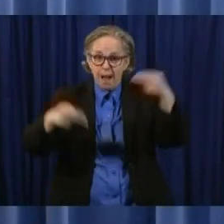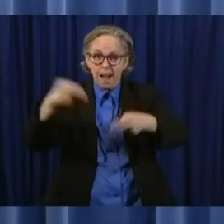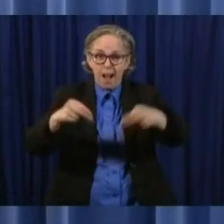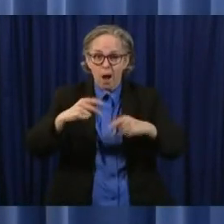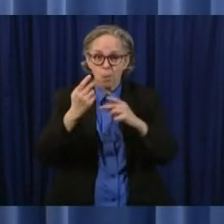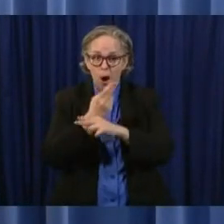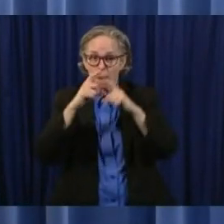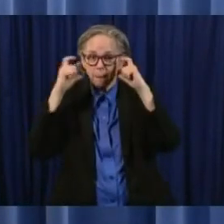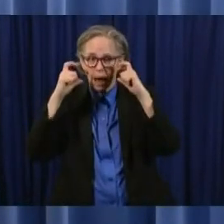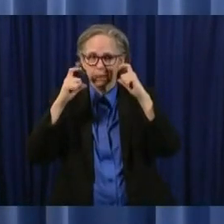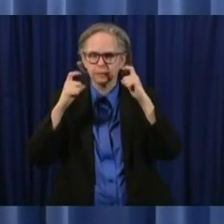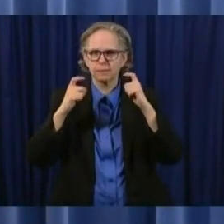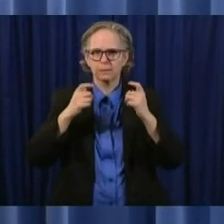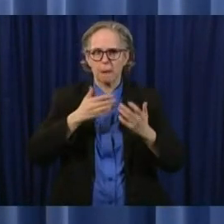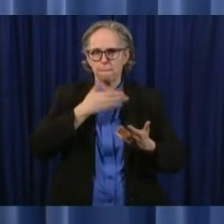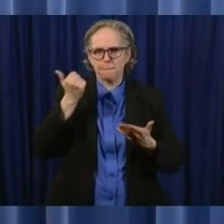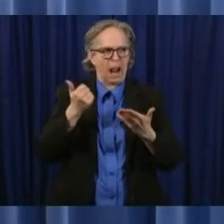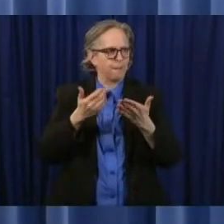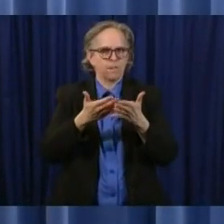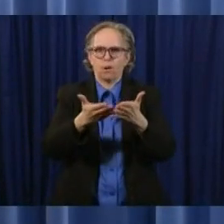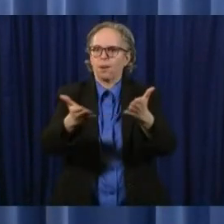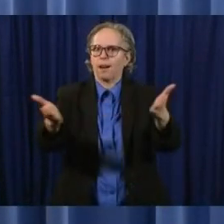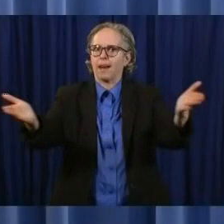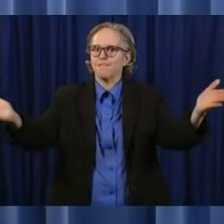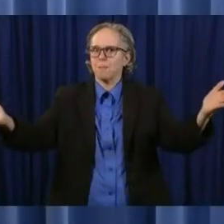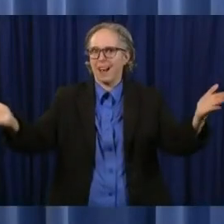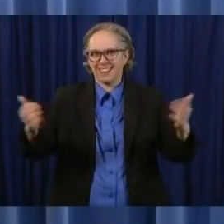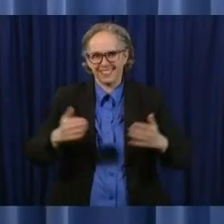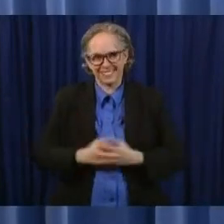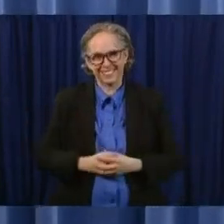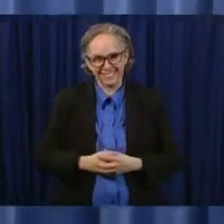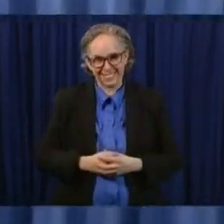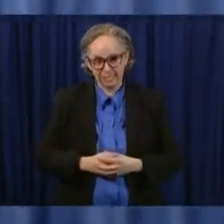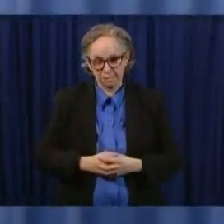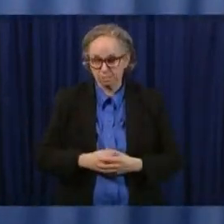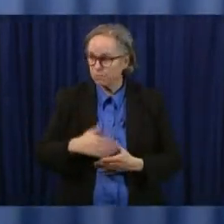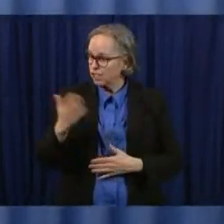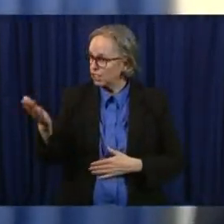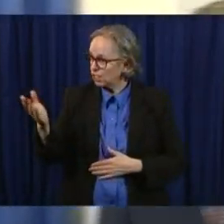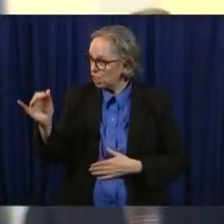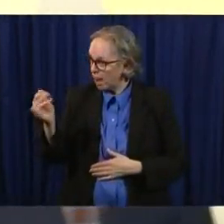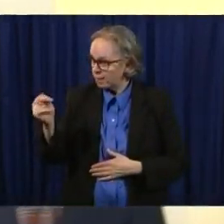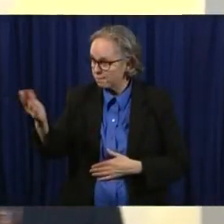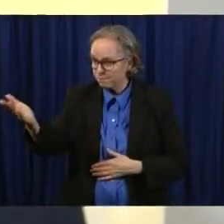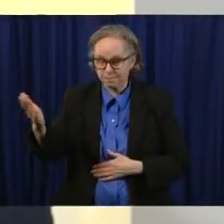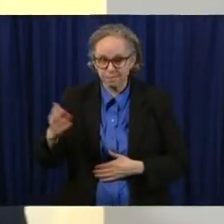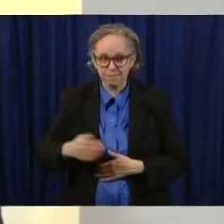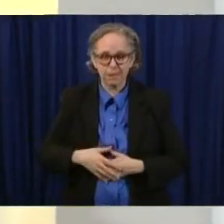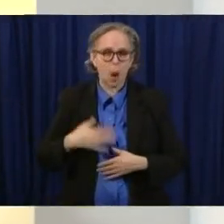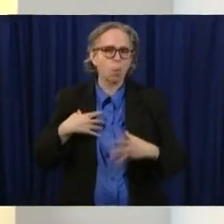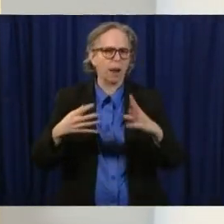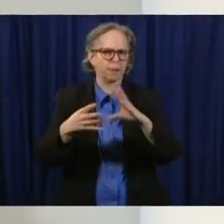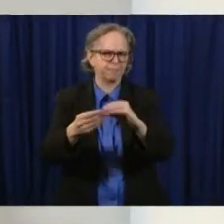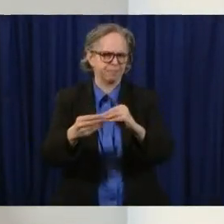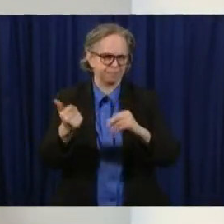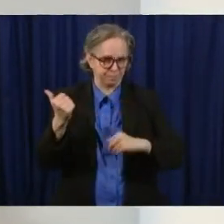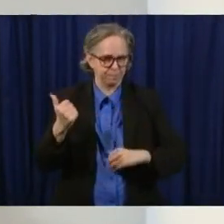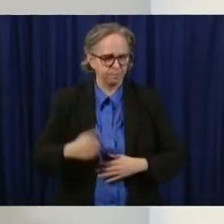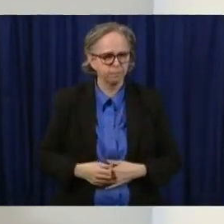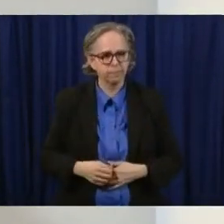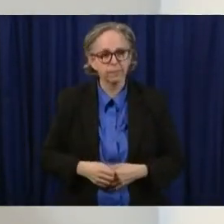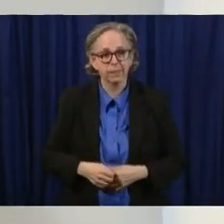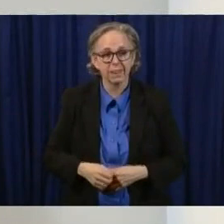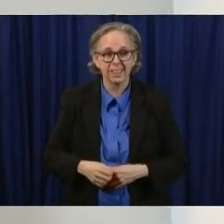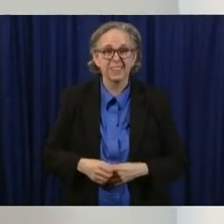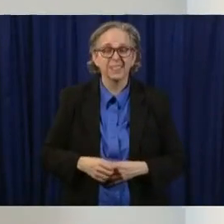the better off that we we are john i can i can add a little bit of that actually the pushback